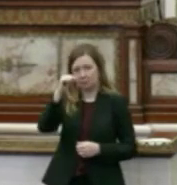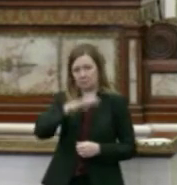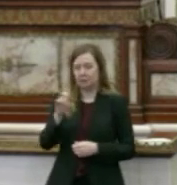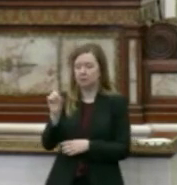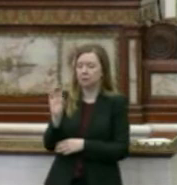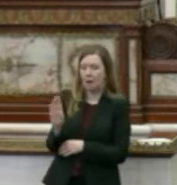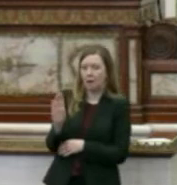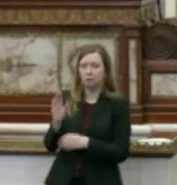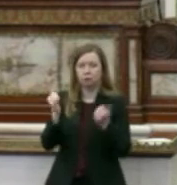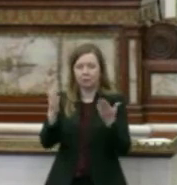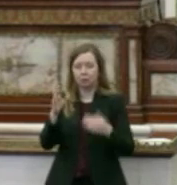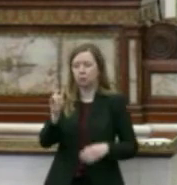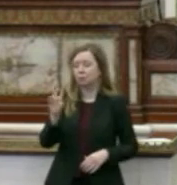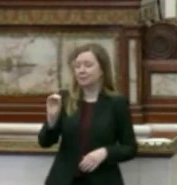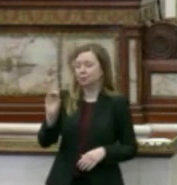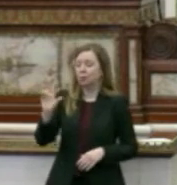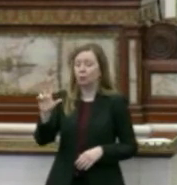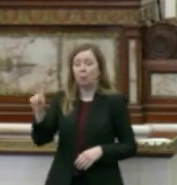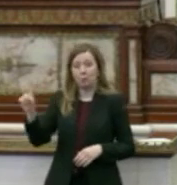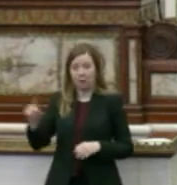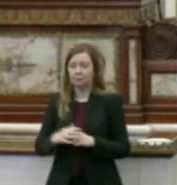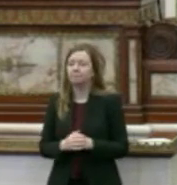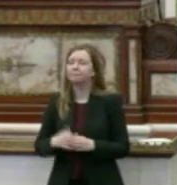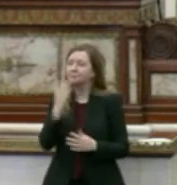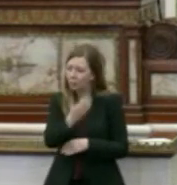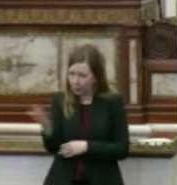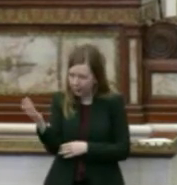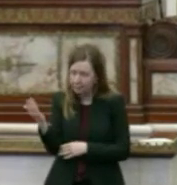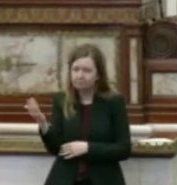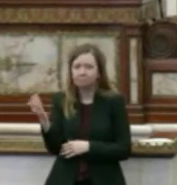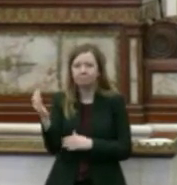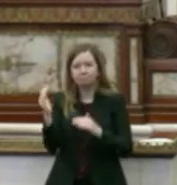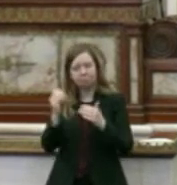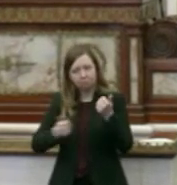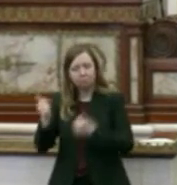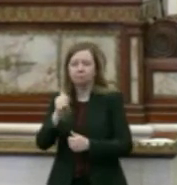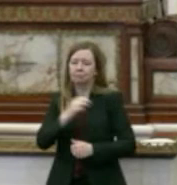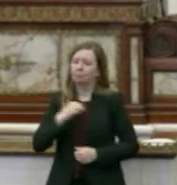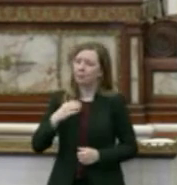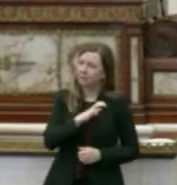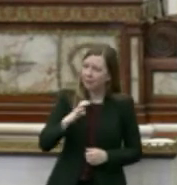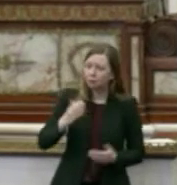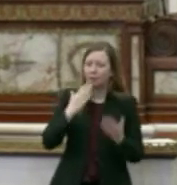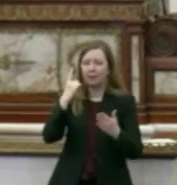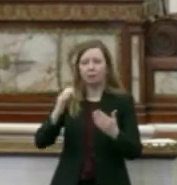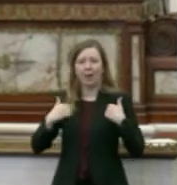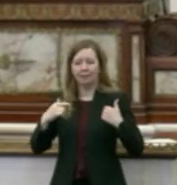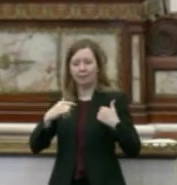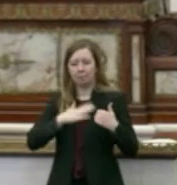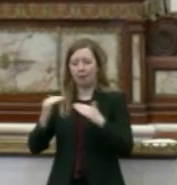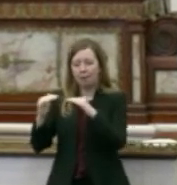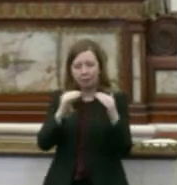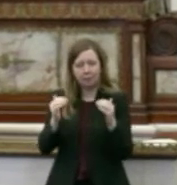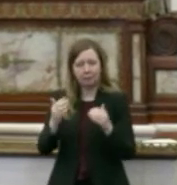200311. Good morning, esteemed members of council. Thank you for having my colleagues and